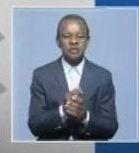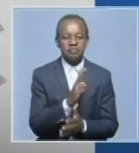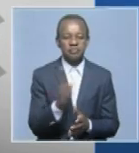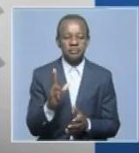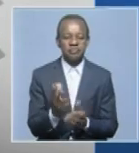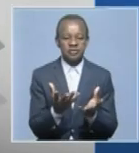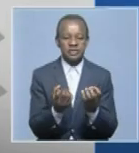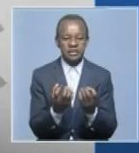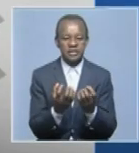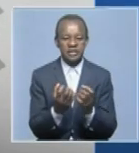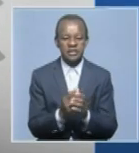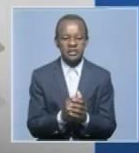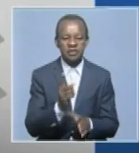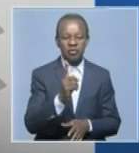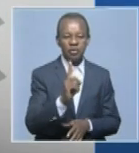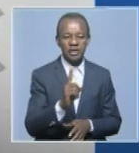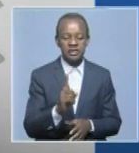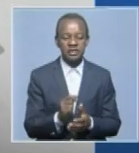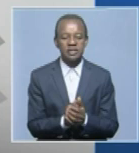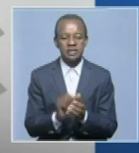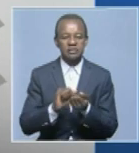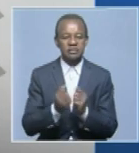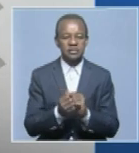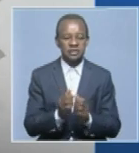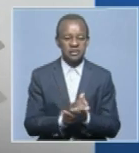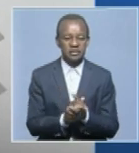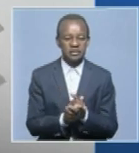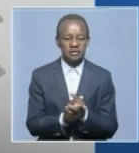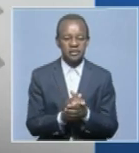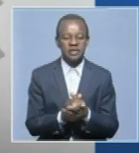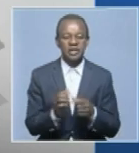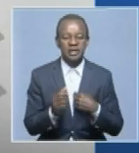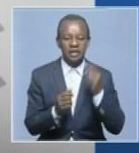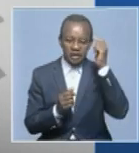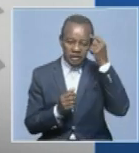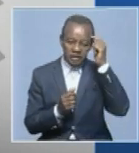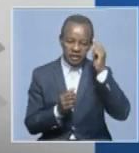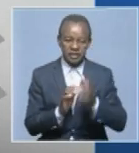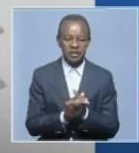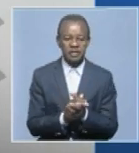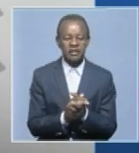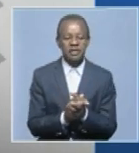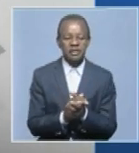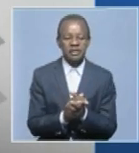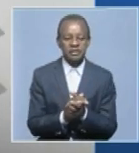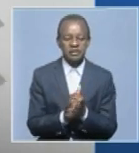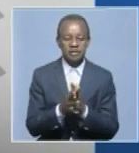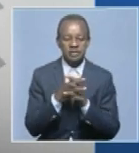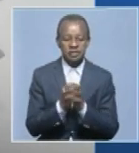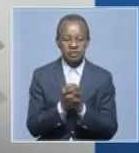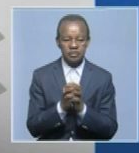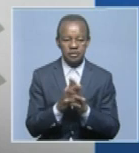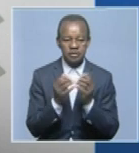Actually, I think days like this are just one in